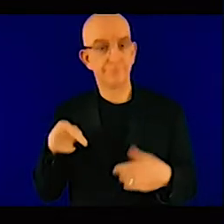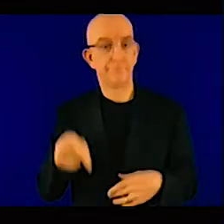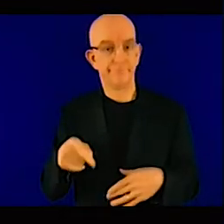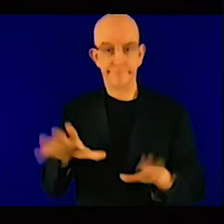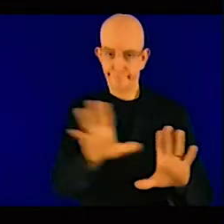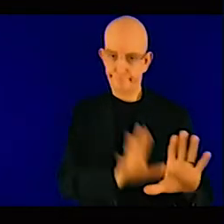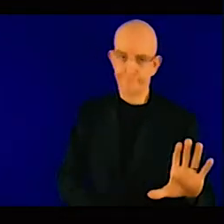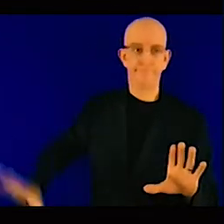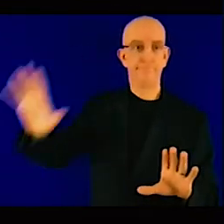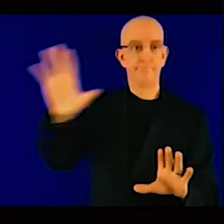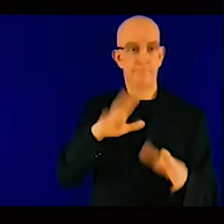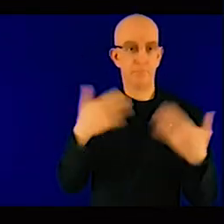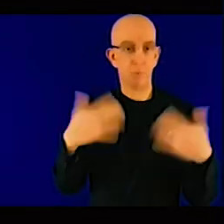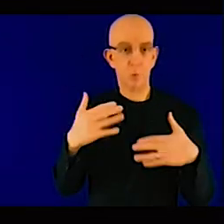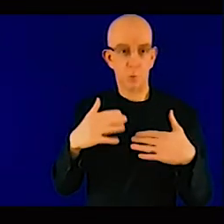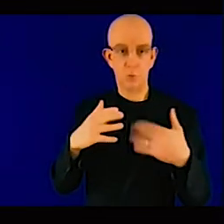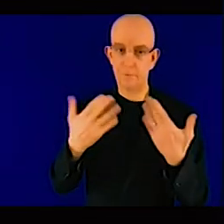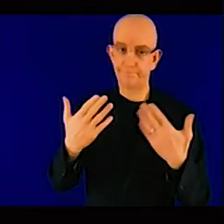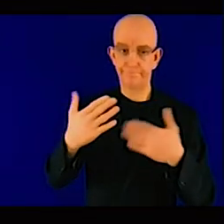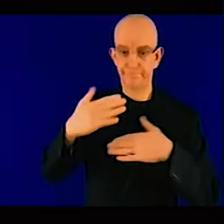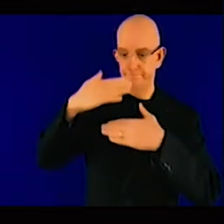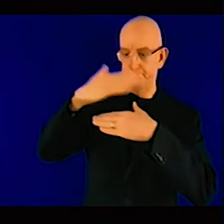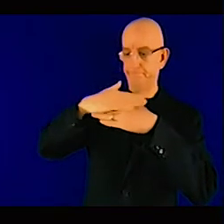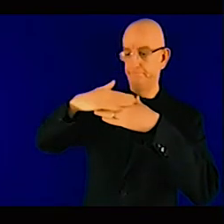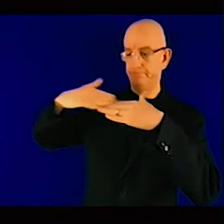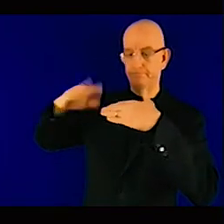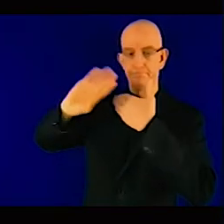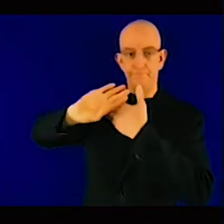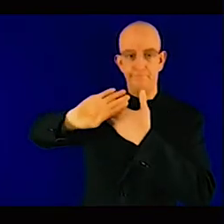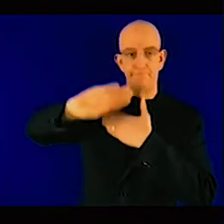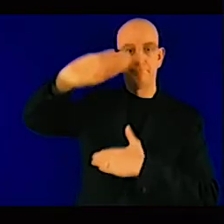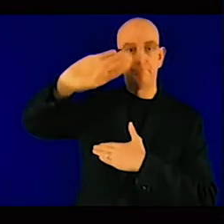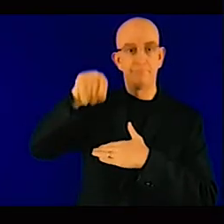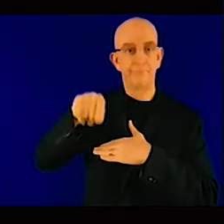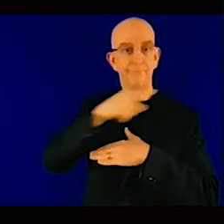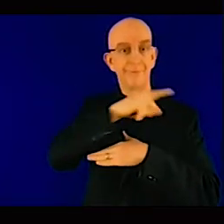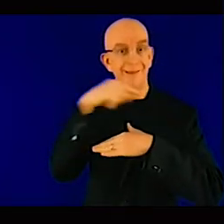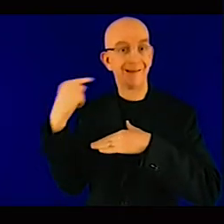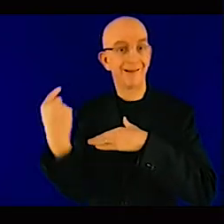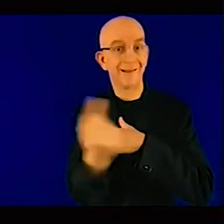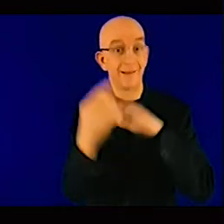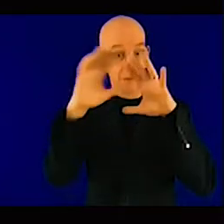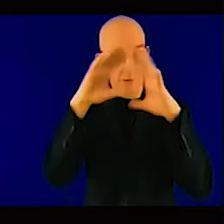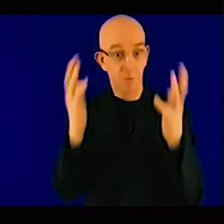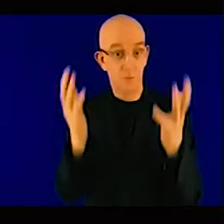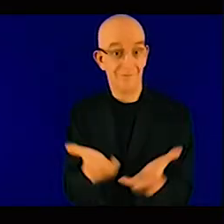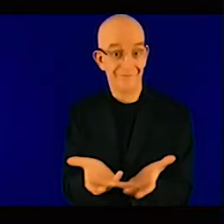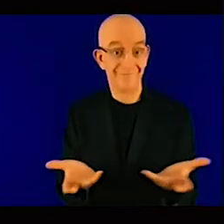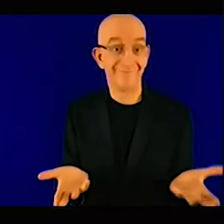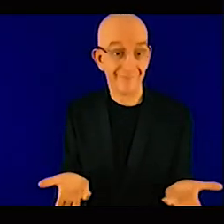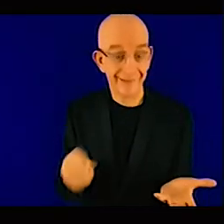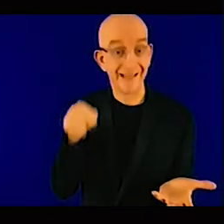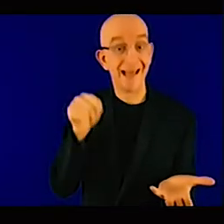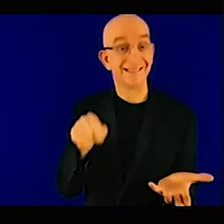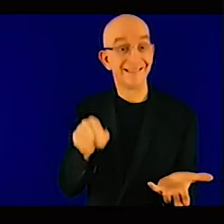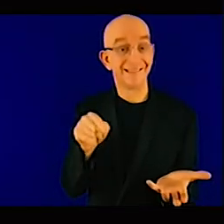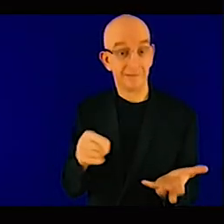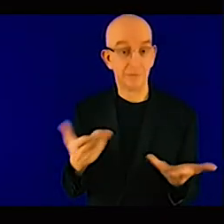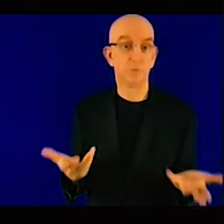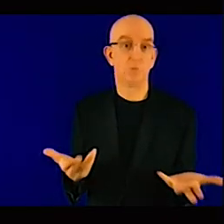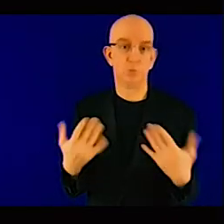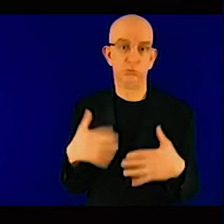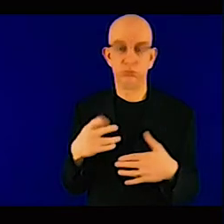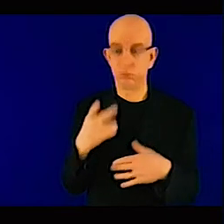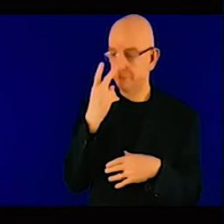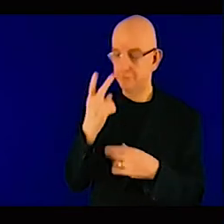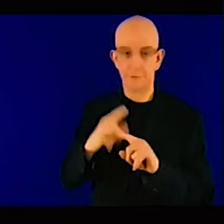that has these key characteristics. And in terms of consequences, there are lots of insights